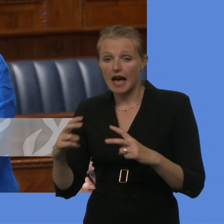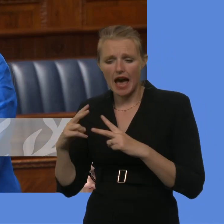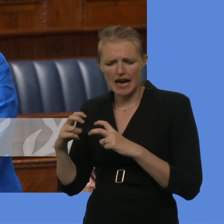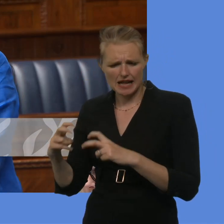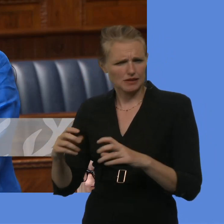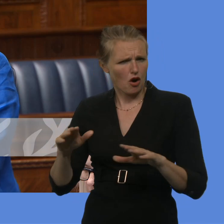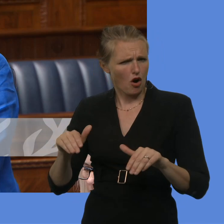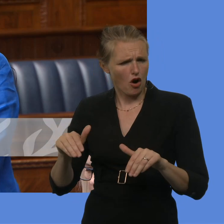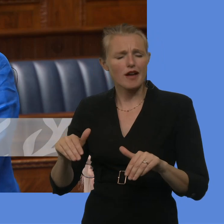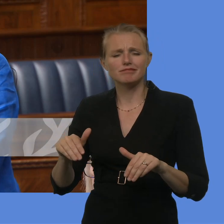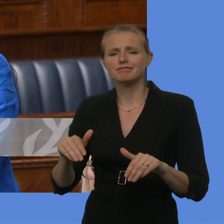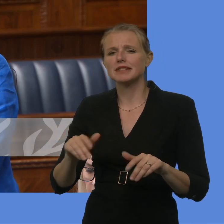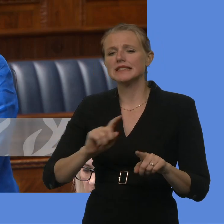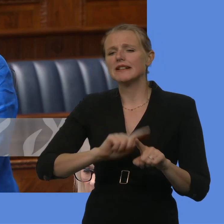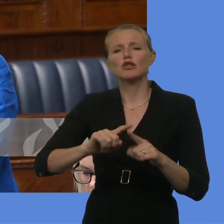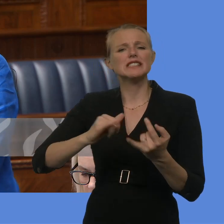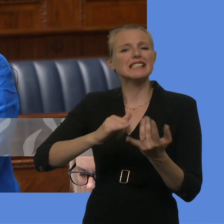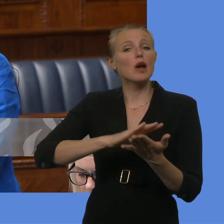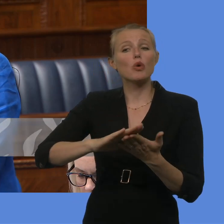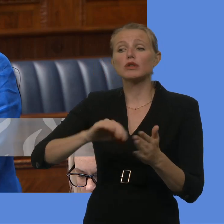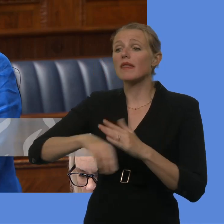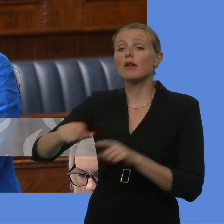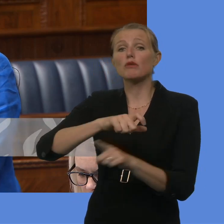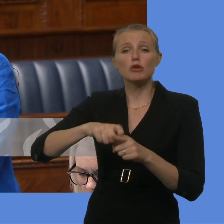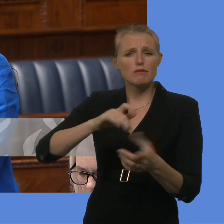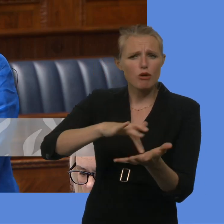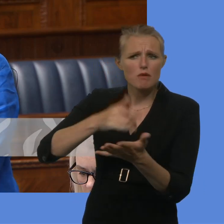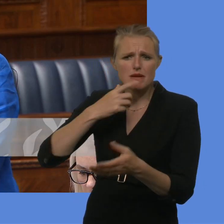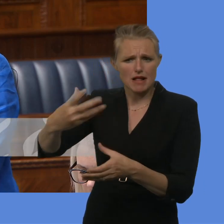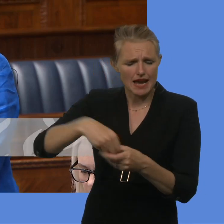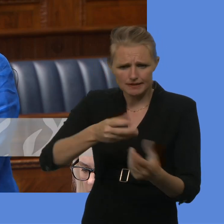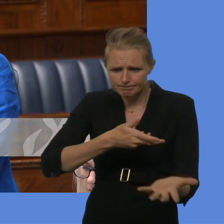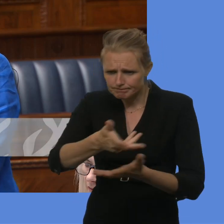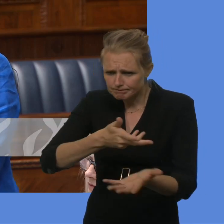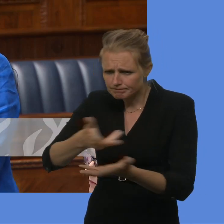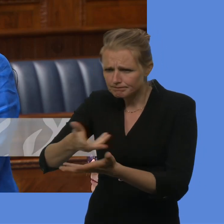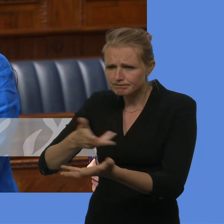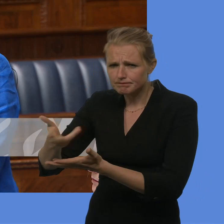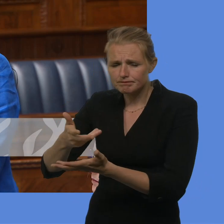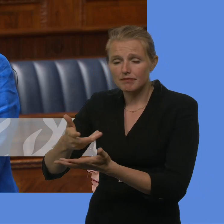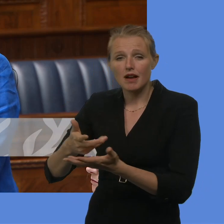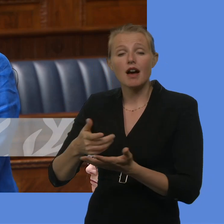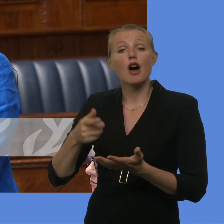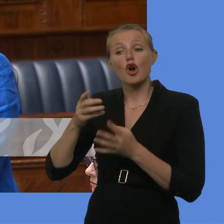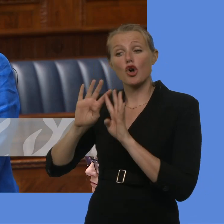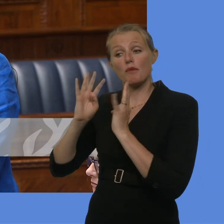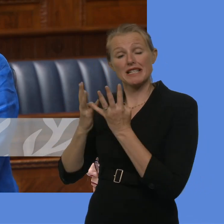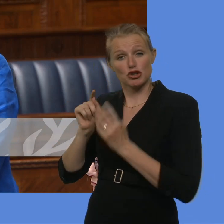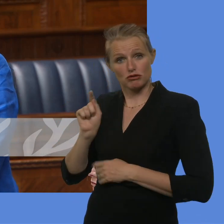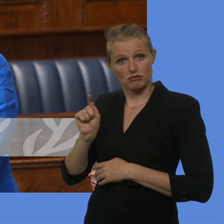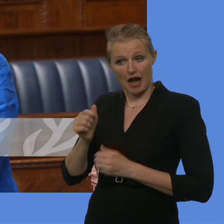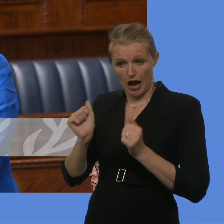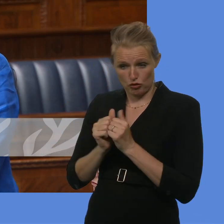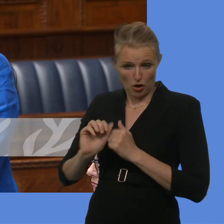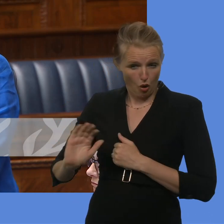process with stakeholders from right throughout the community. While the recommendations were not all fully agreed by the Commission, I think as a piece